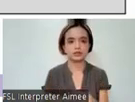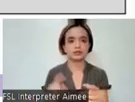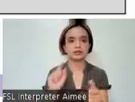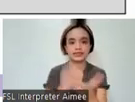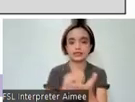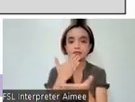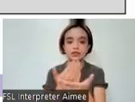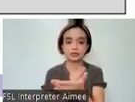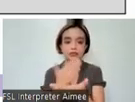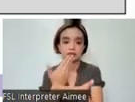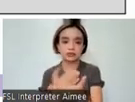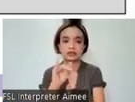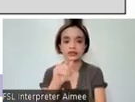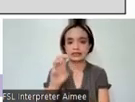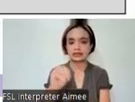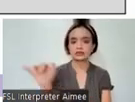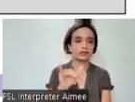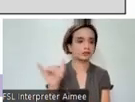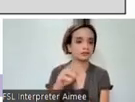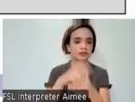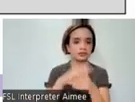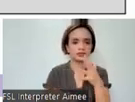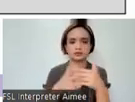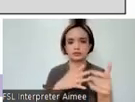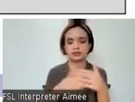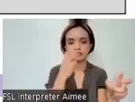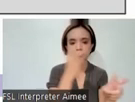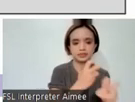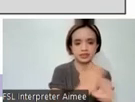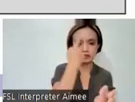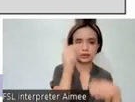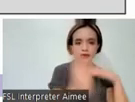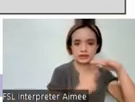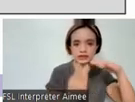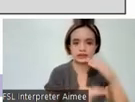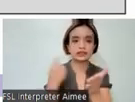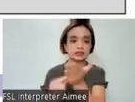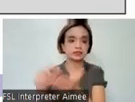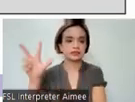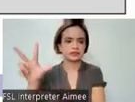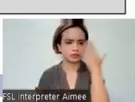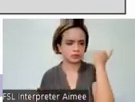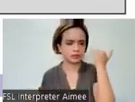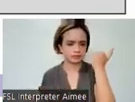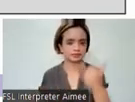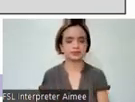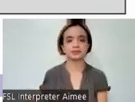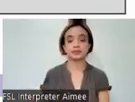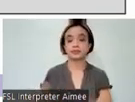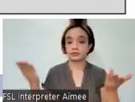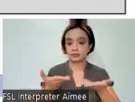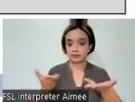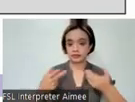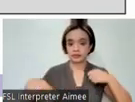item, even with the resulting difficulty rating for kinder in grade 3. Why is that? In the Philippines,